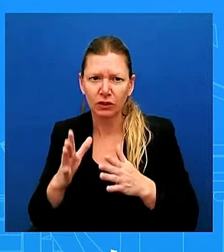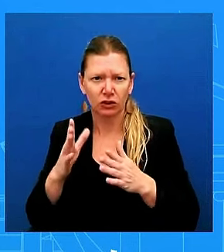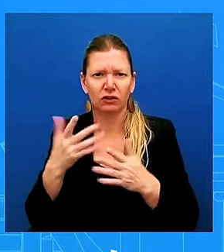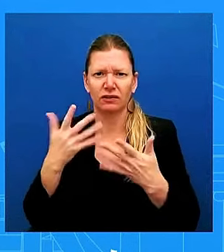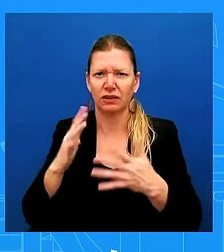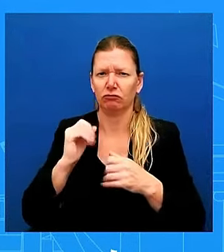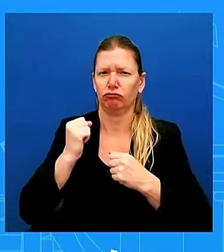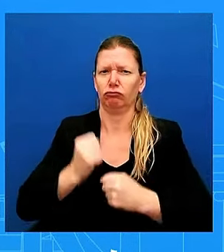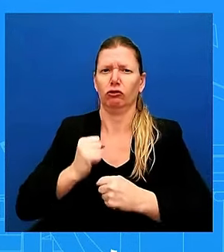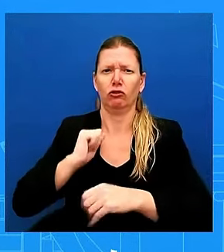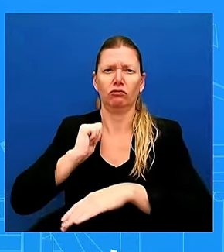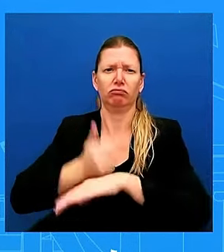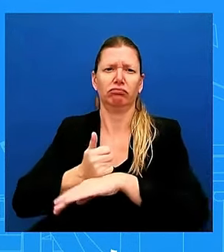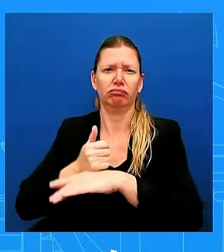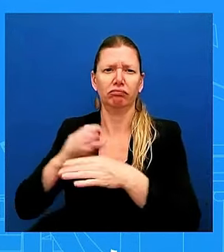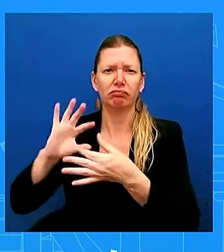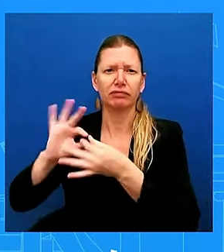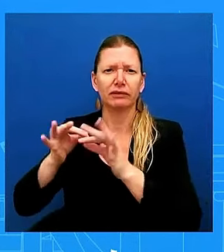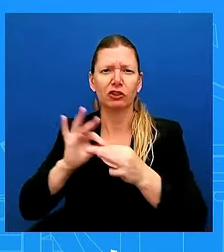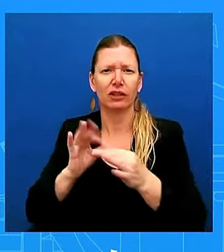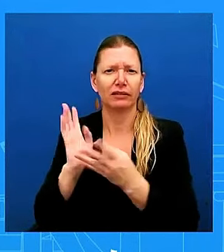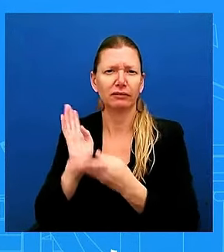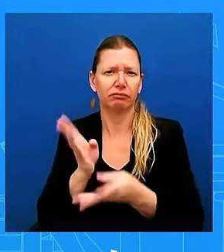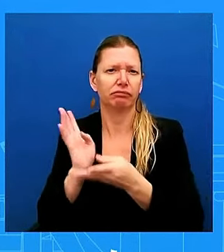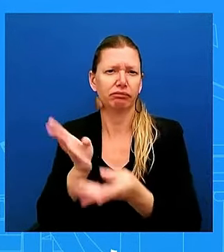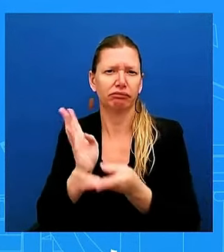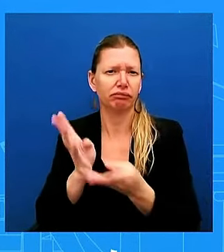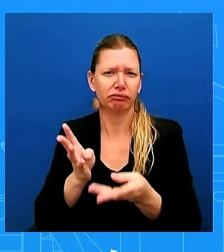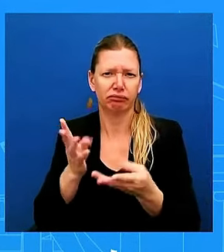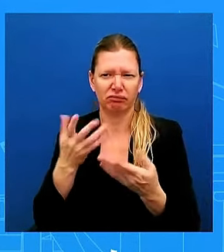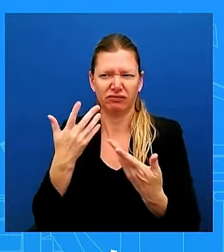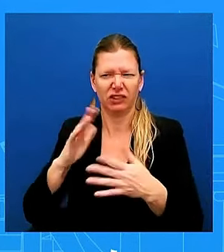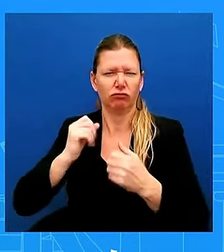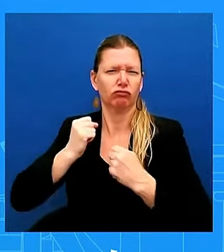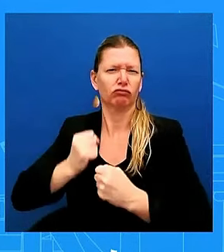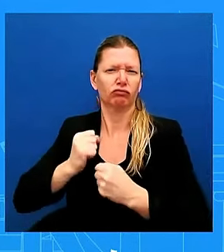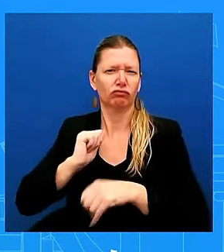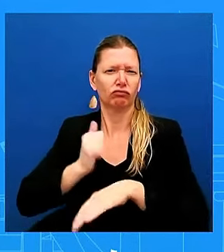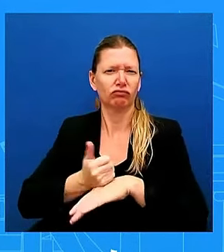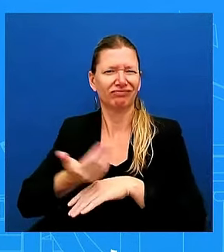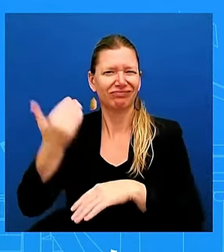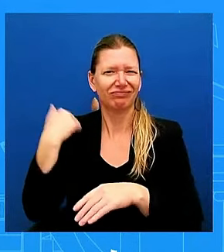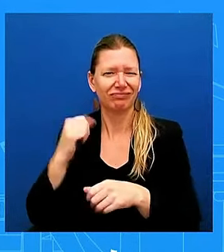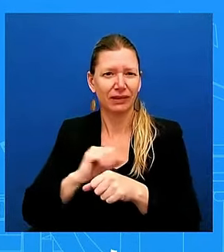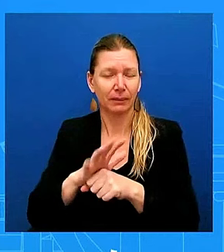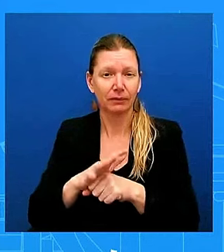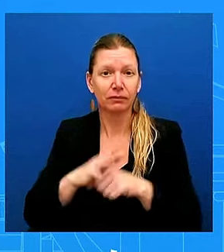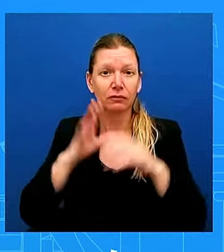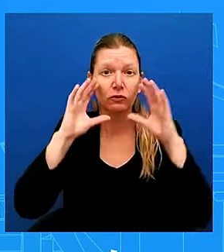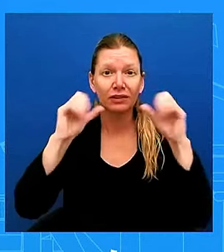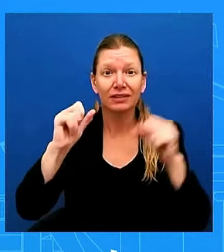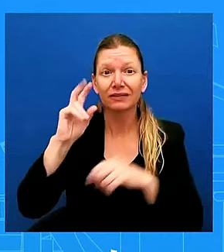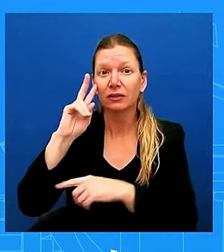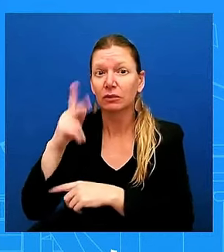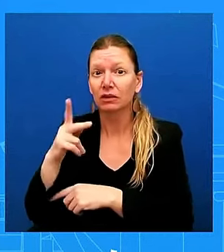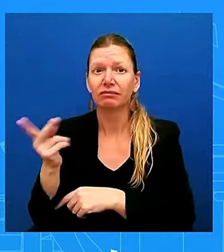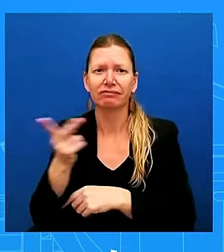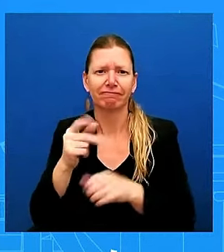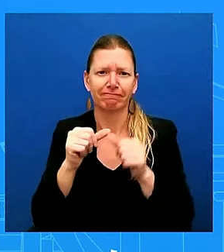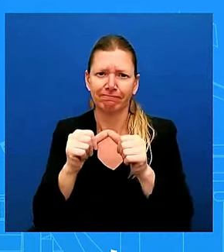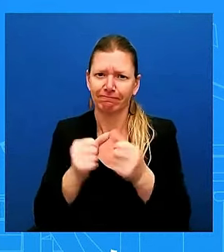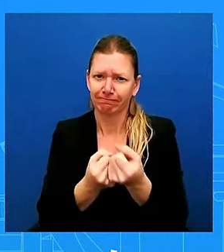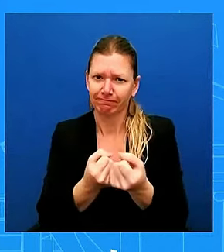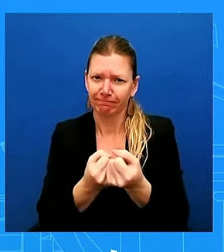collective bargaining process. When employers and workers come to the table, they find a good outcome. That's a vastly different approach